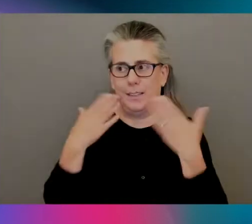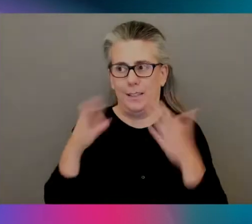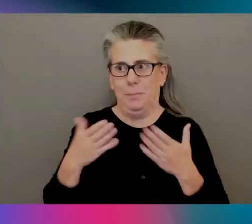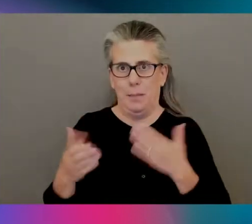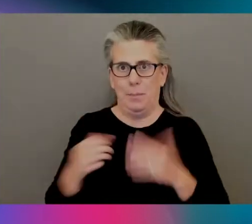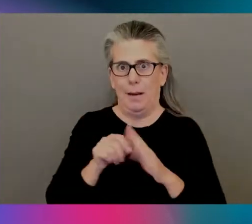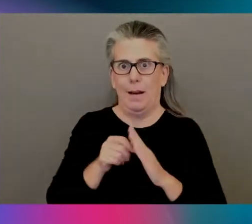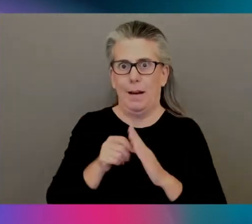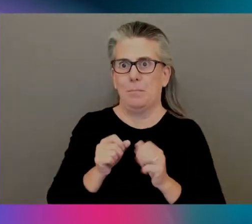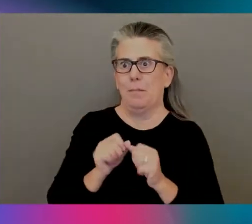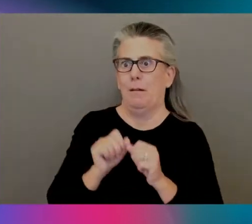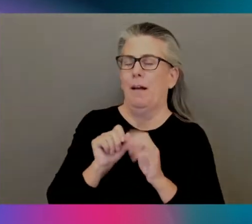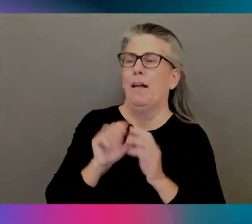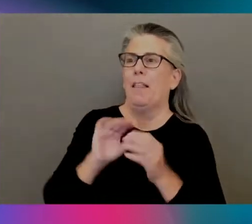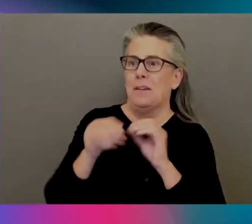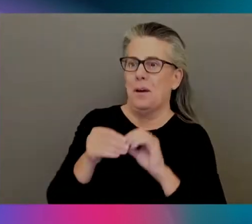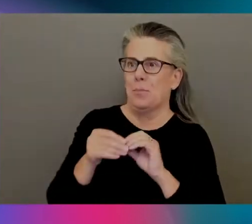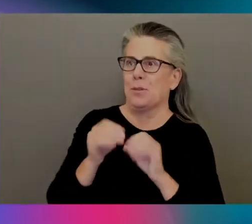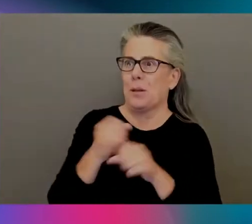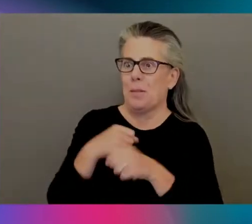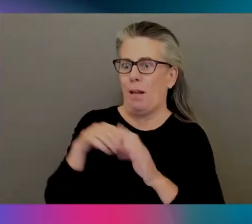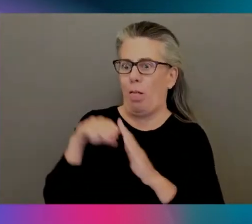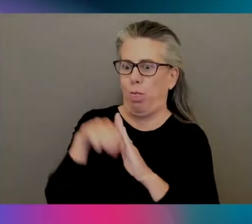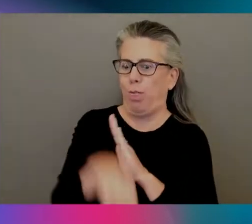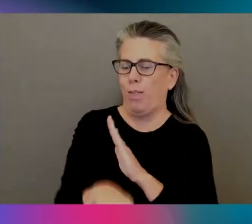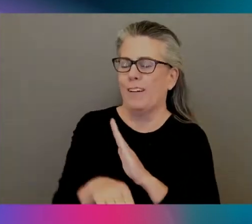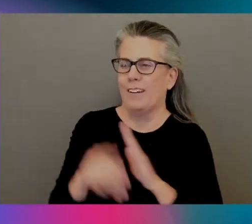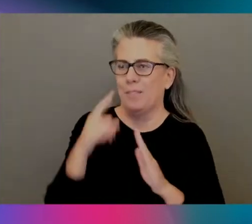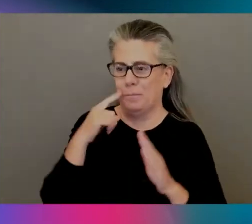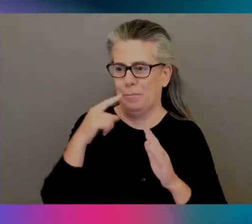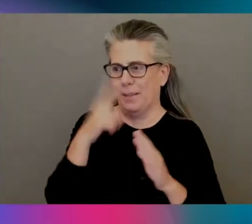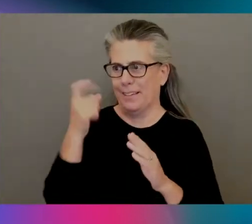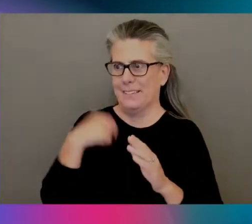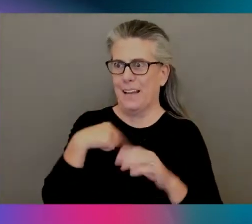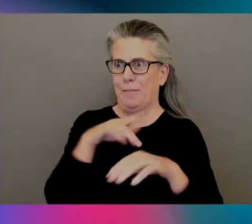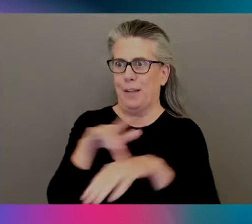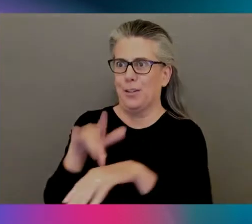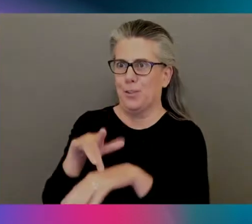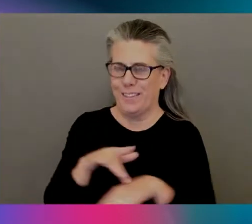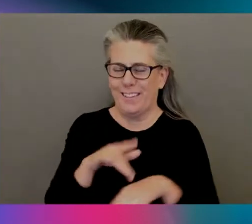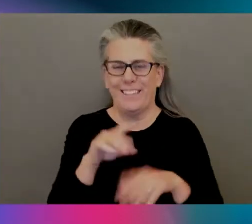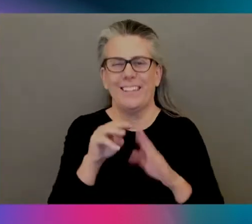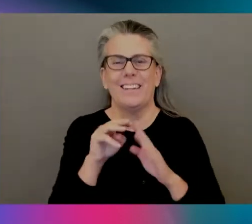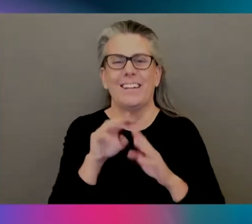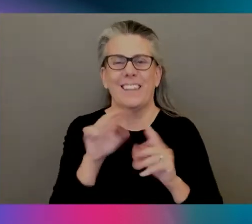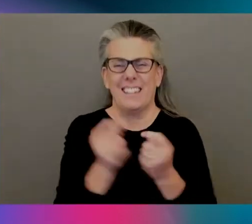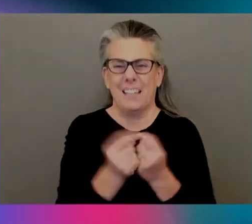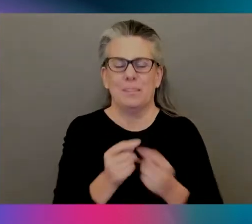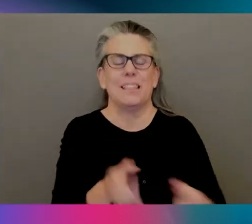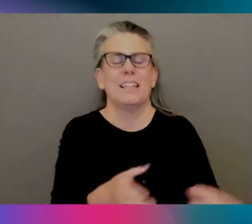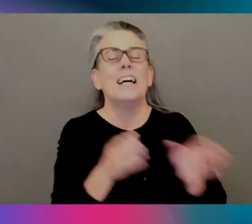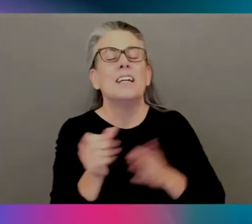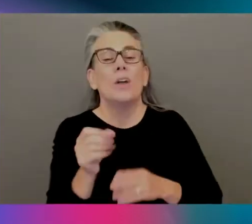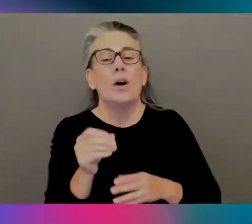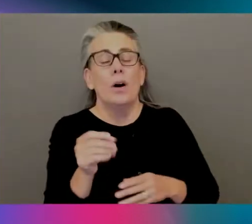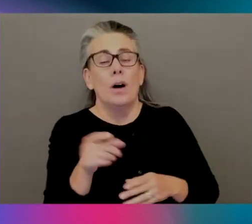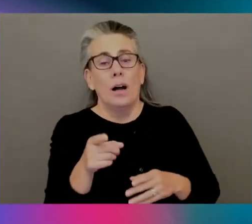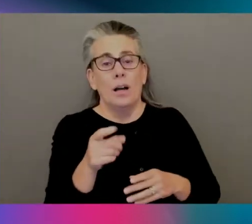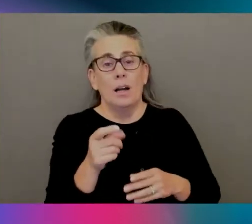on the app dev side, but yeah, yeah. I get your sentiment. So if machine learning models are basically a coin flip as to whether or not they're going,